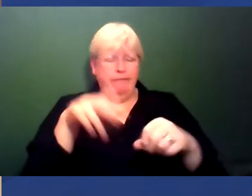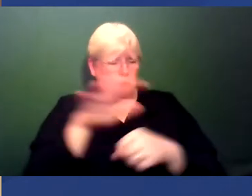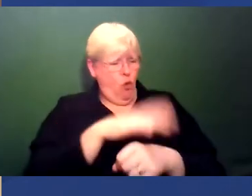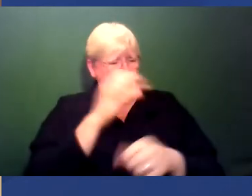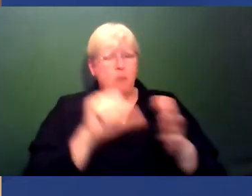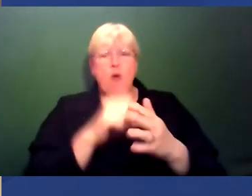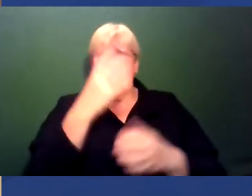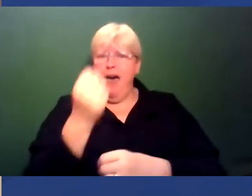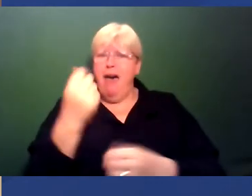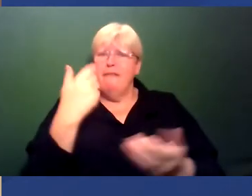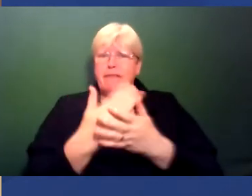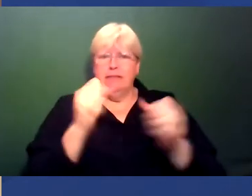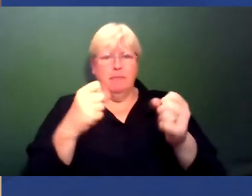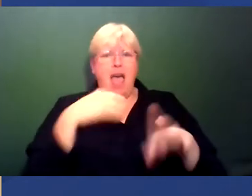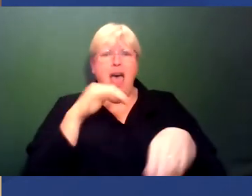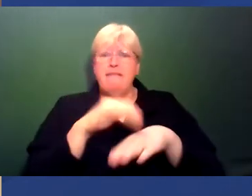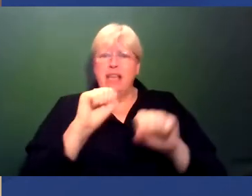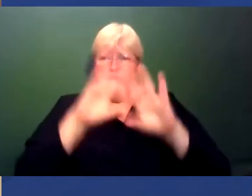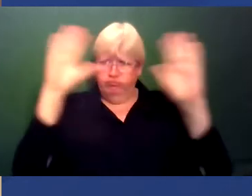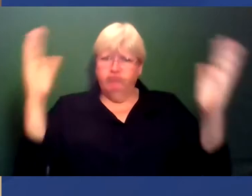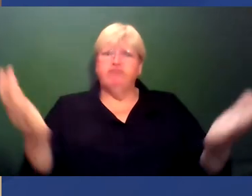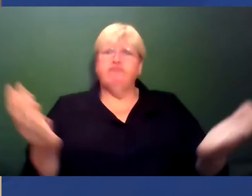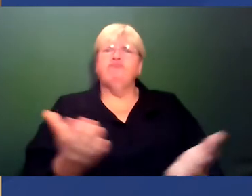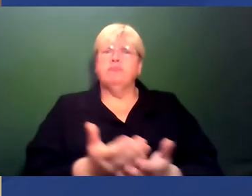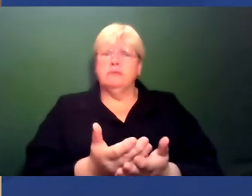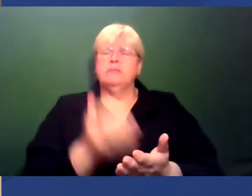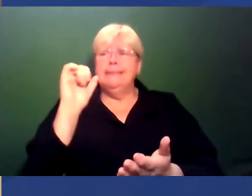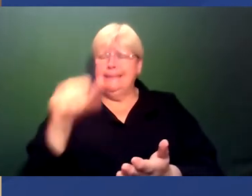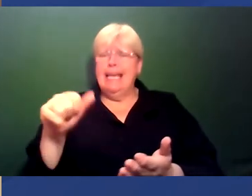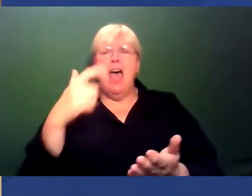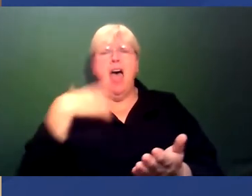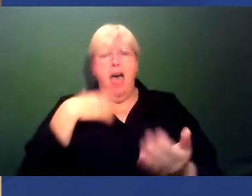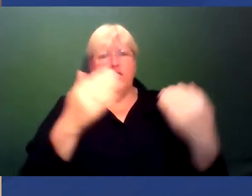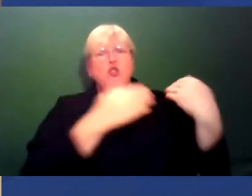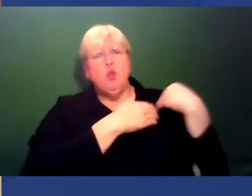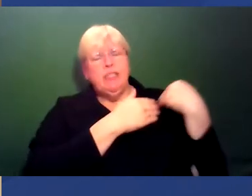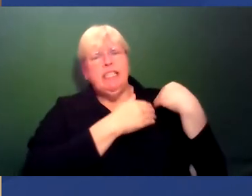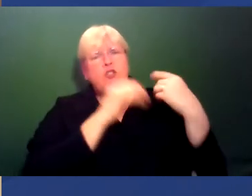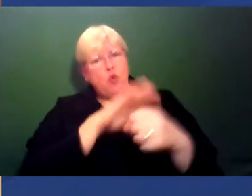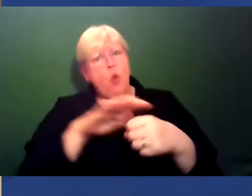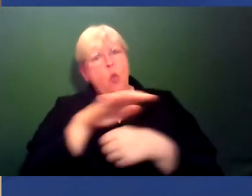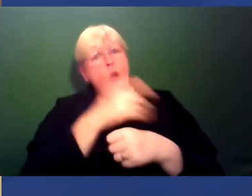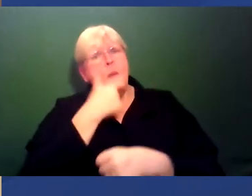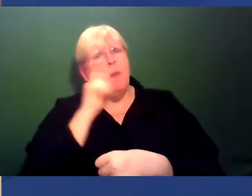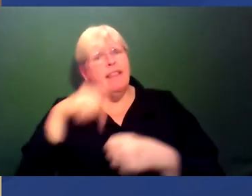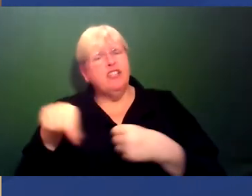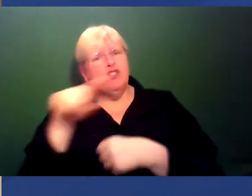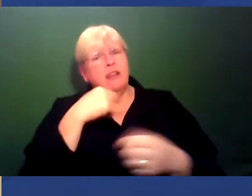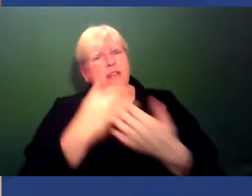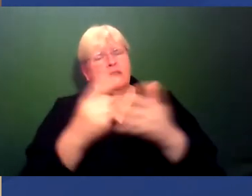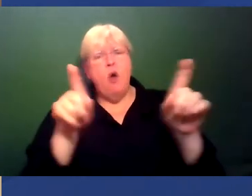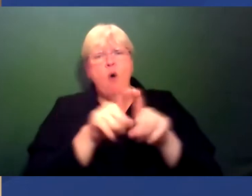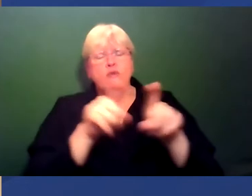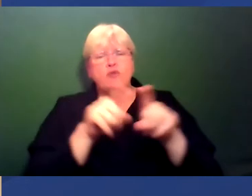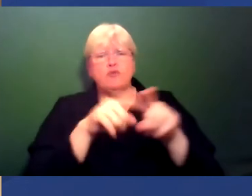duty to the local population and to the state it finds itself in, but also we're trying to serve global